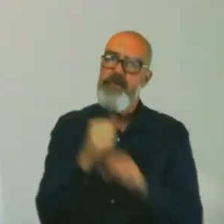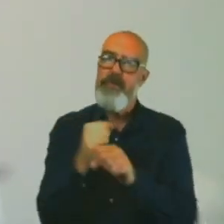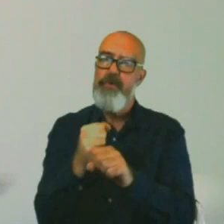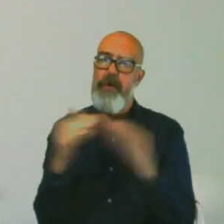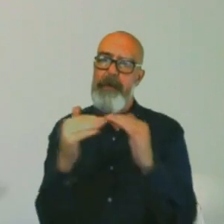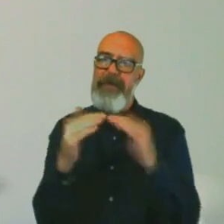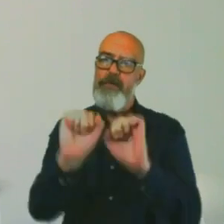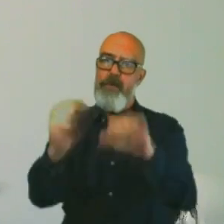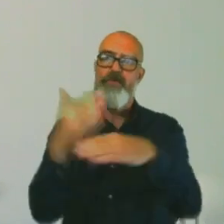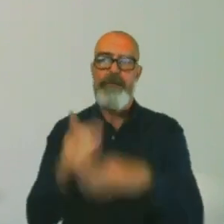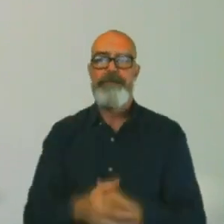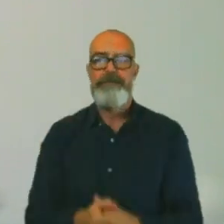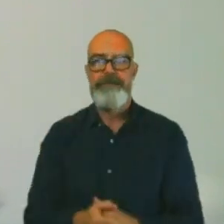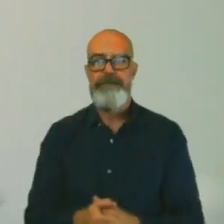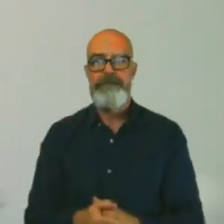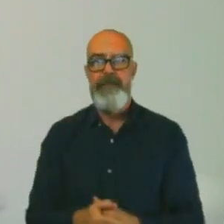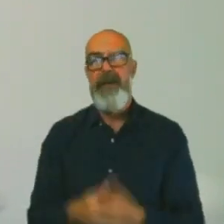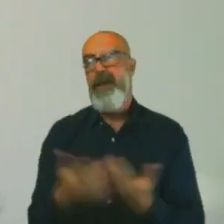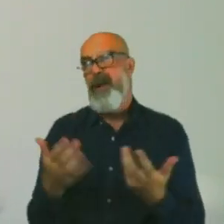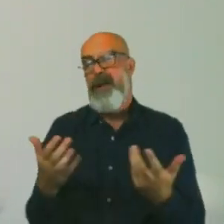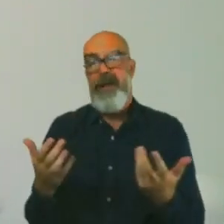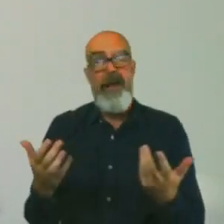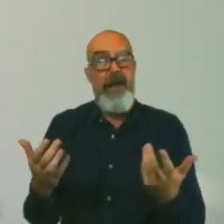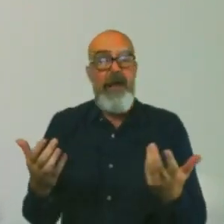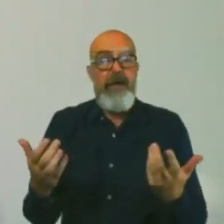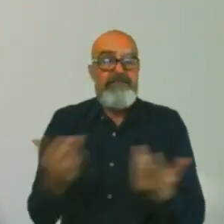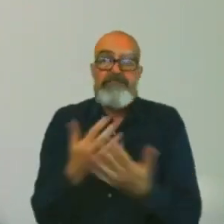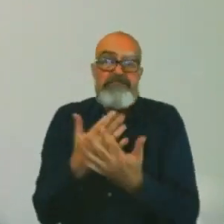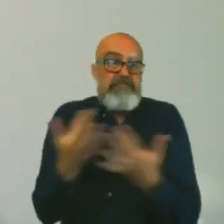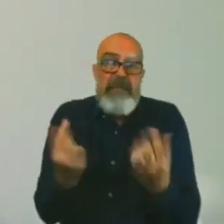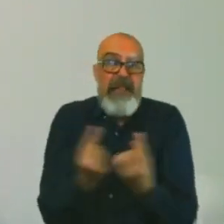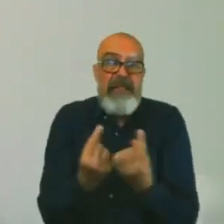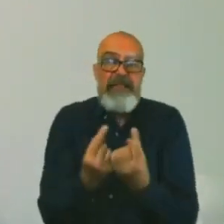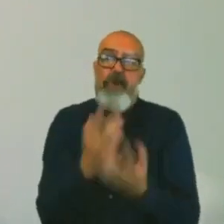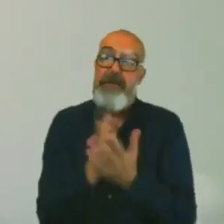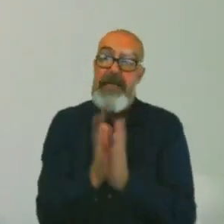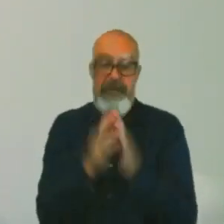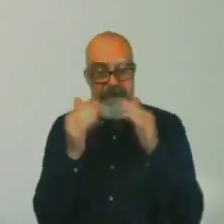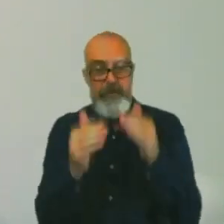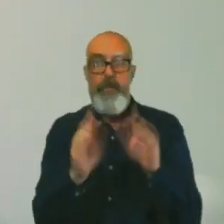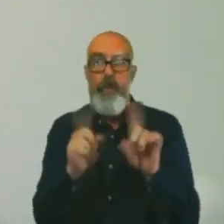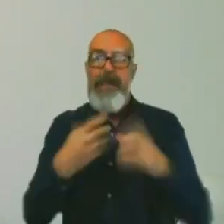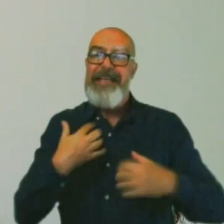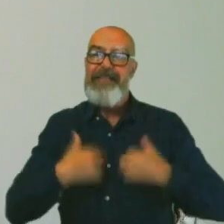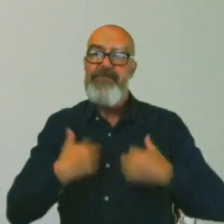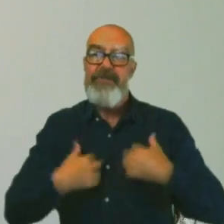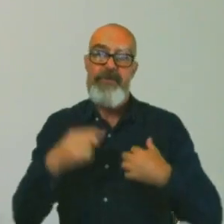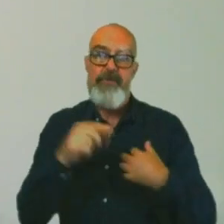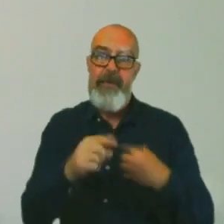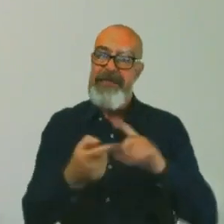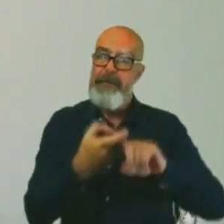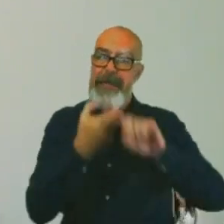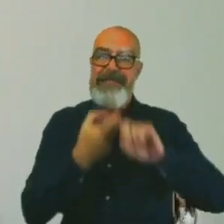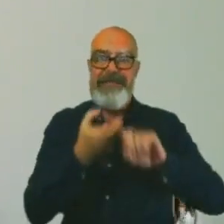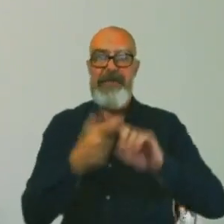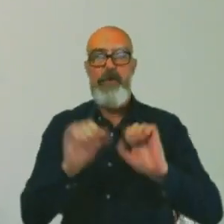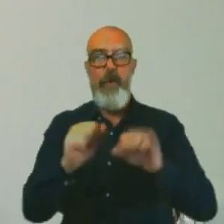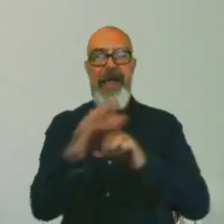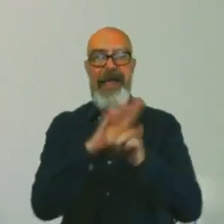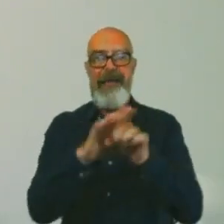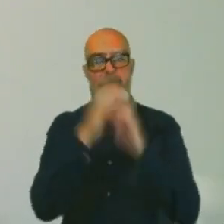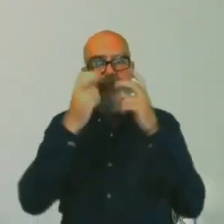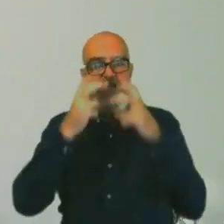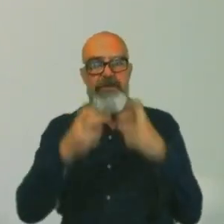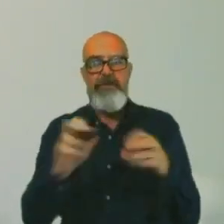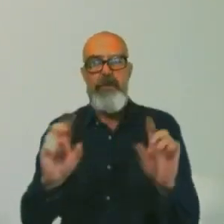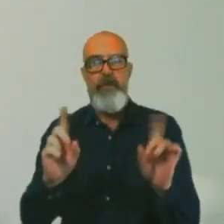Pretty much anything, because it depends what you're most interested about and depends what you want to do research in. So my background is quite interdisciplinary.